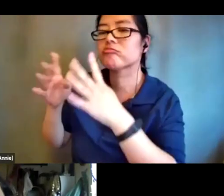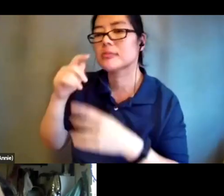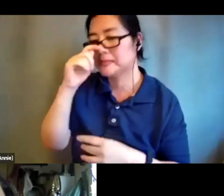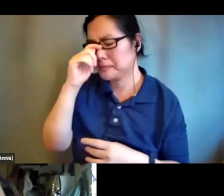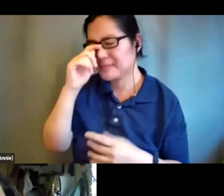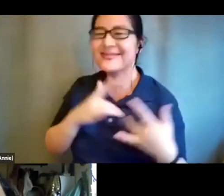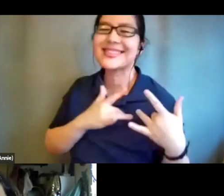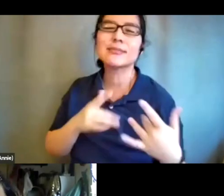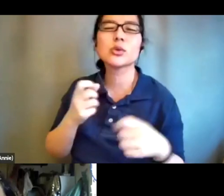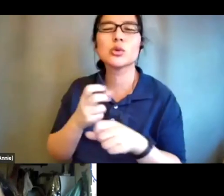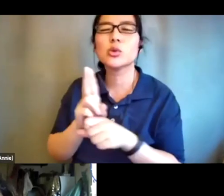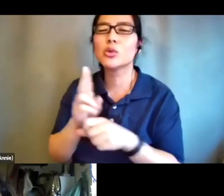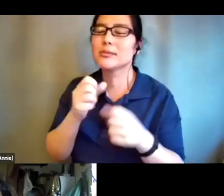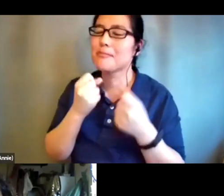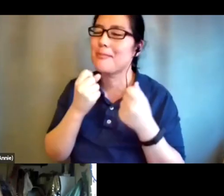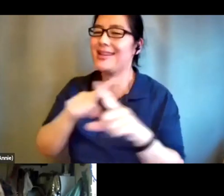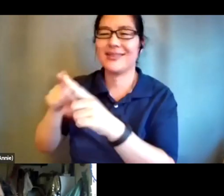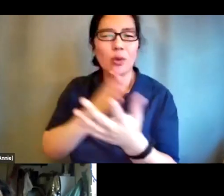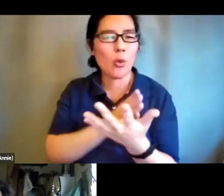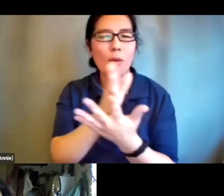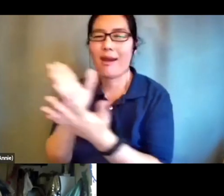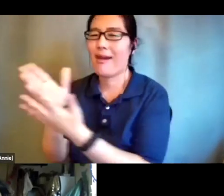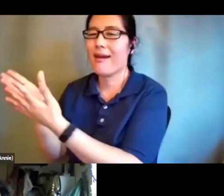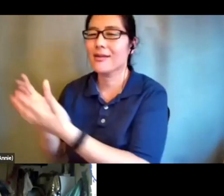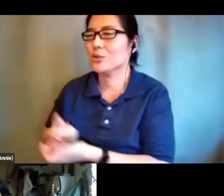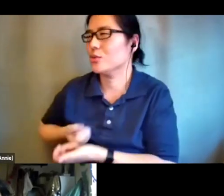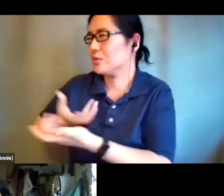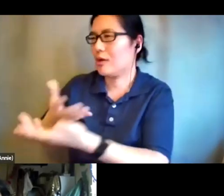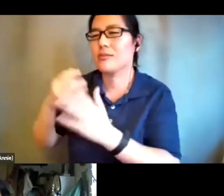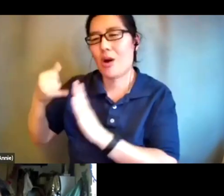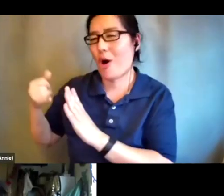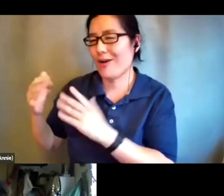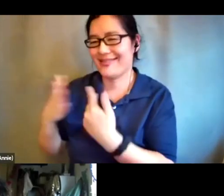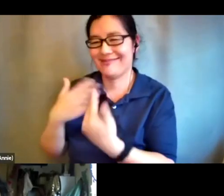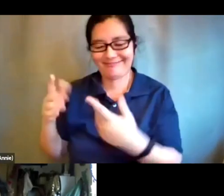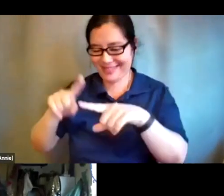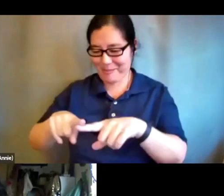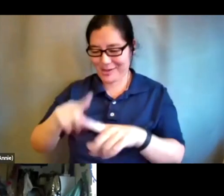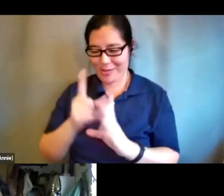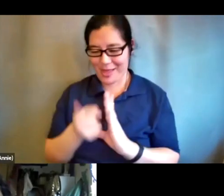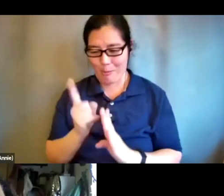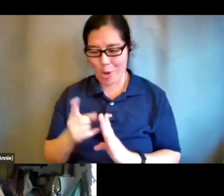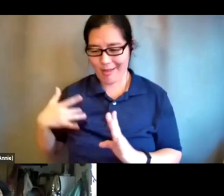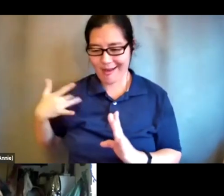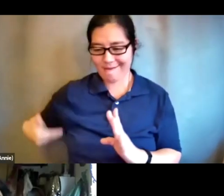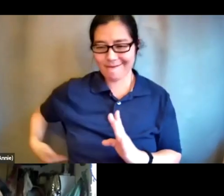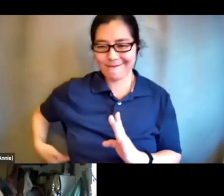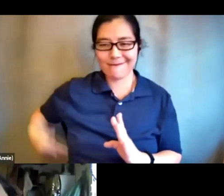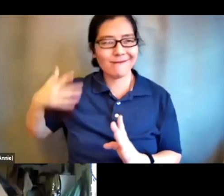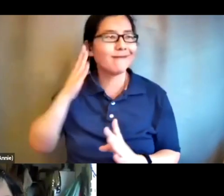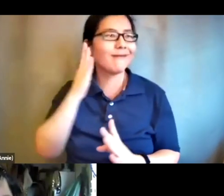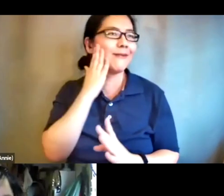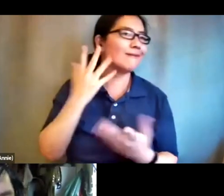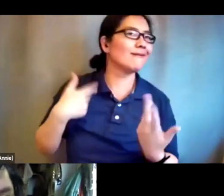art that i create so it's kind of just how it wants to come out in the moment and letting that be a really kind of organic process